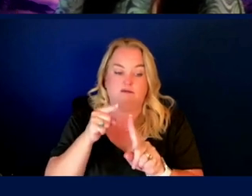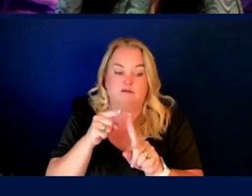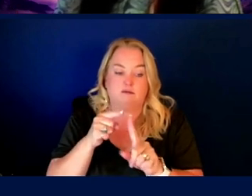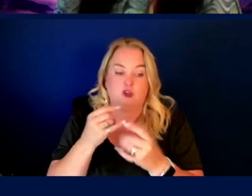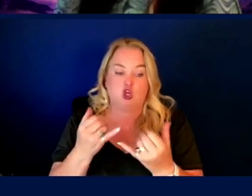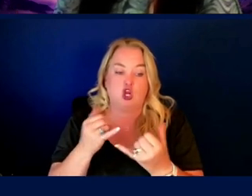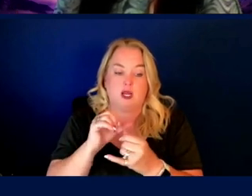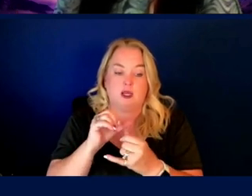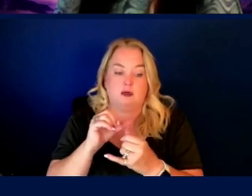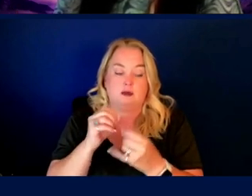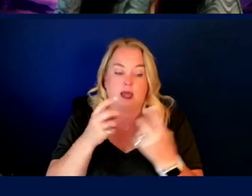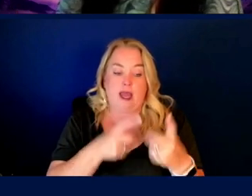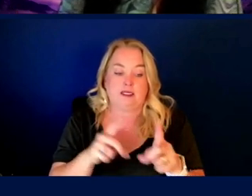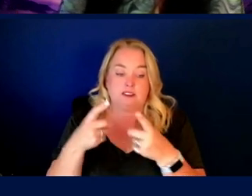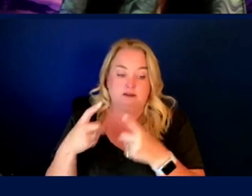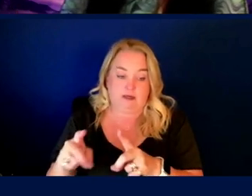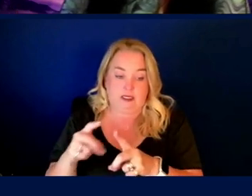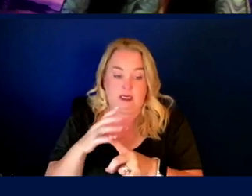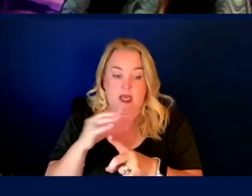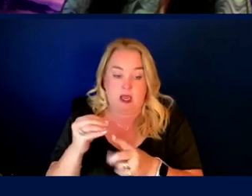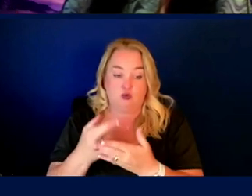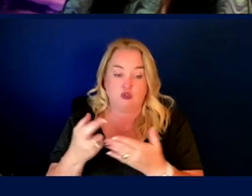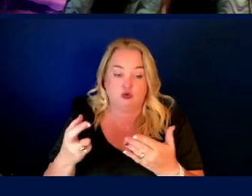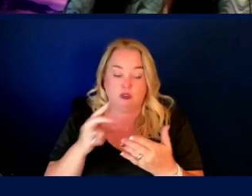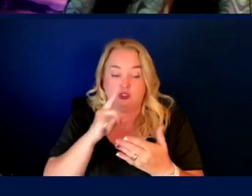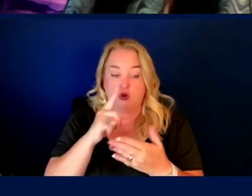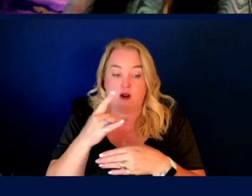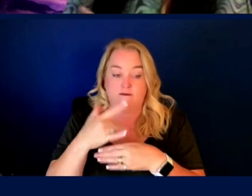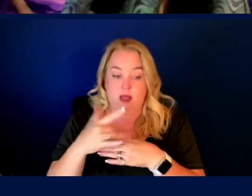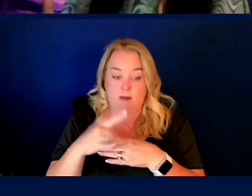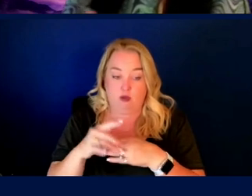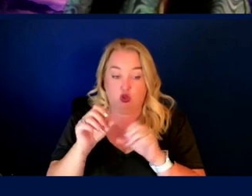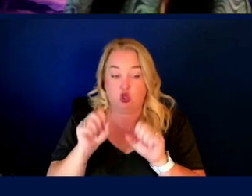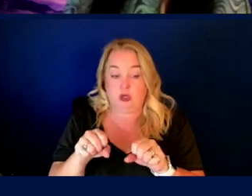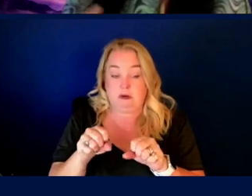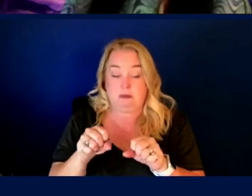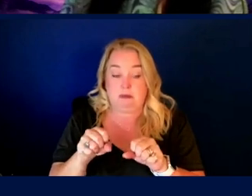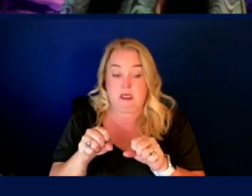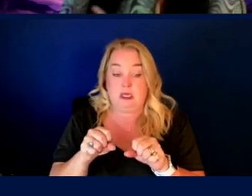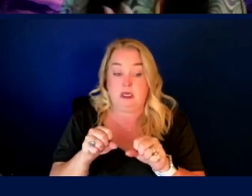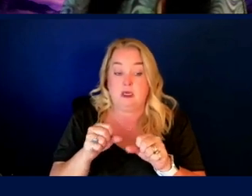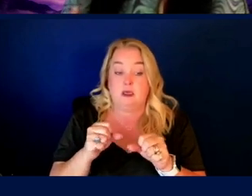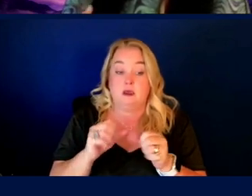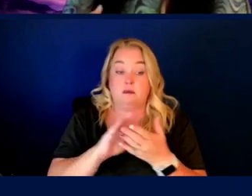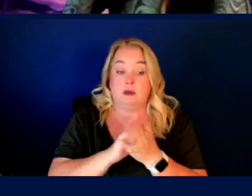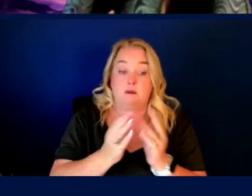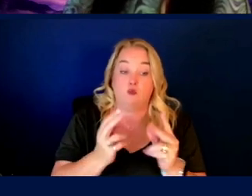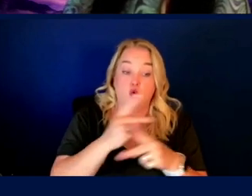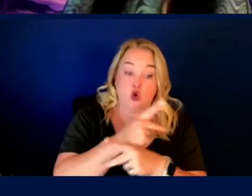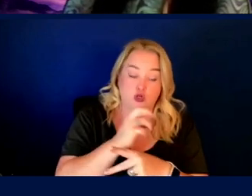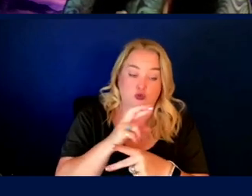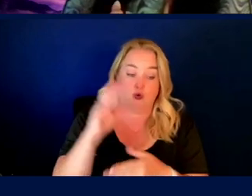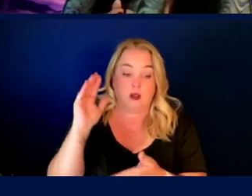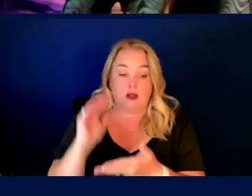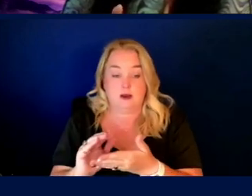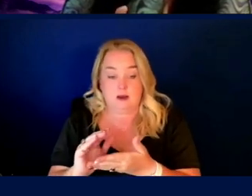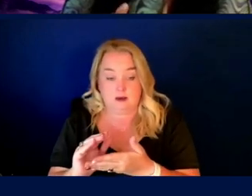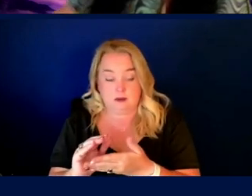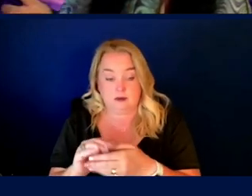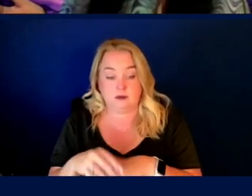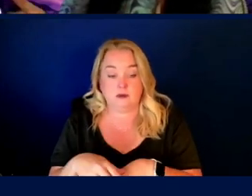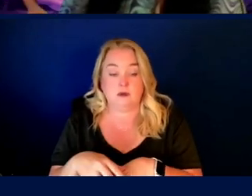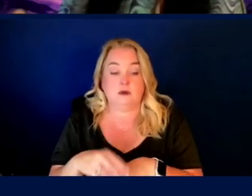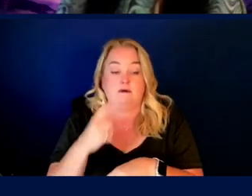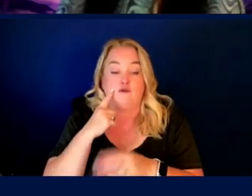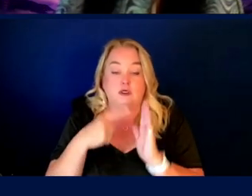access resources that are made available. Uh, this could be symptoms that are flaring in response to physical or cognitive exertion. Uh,